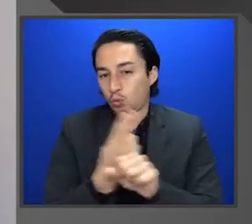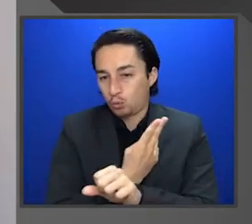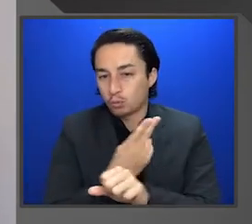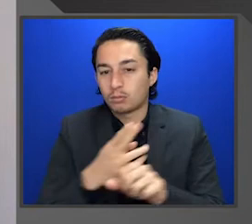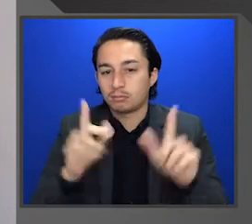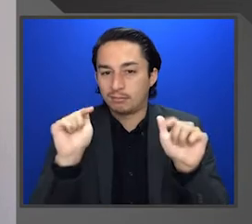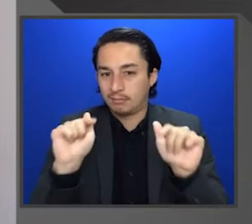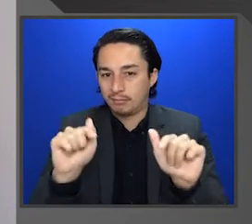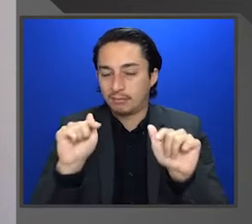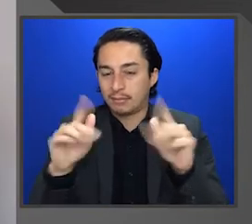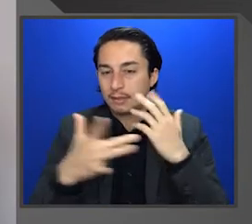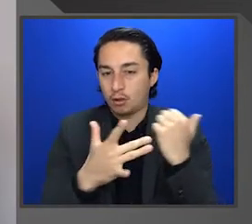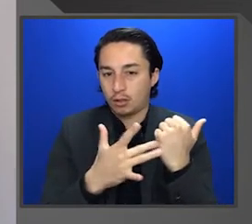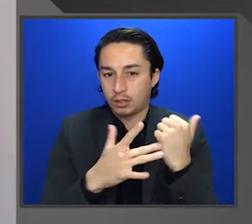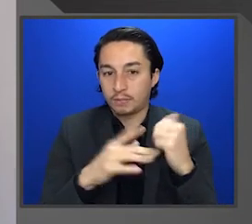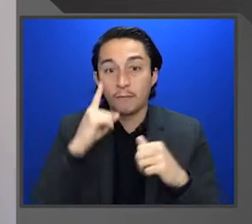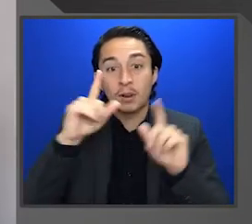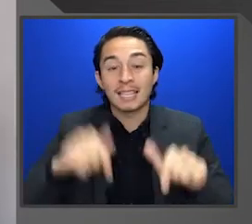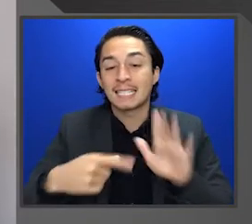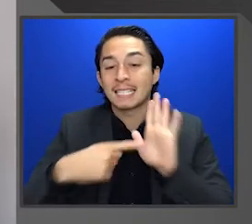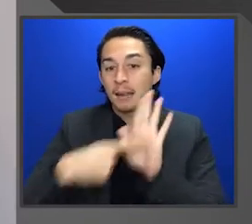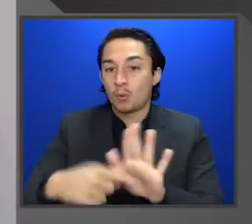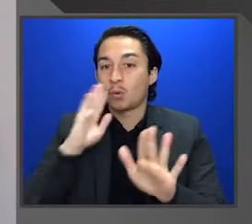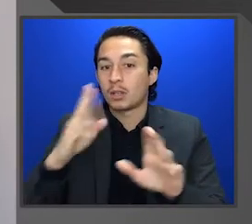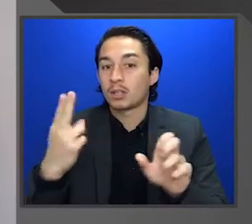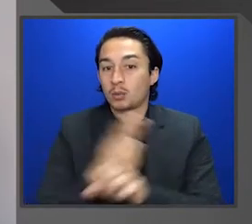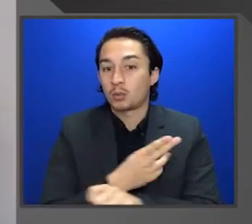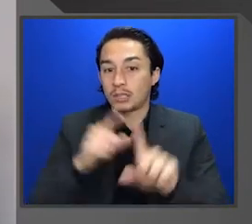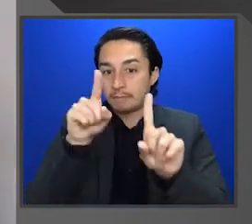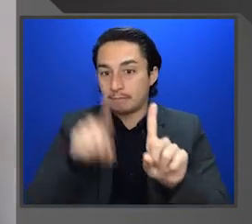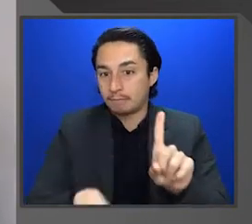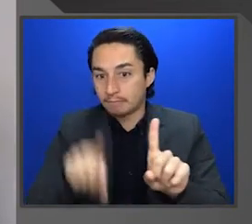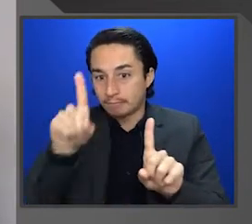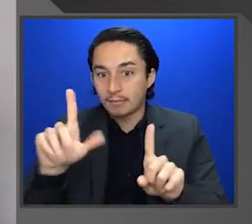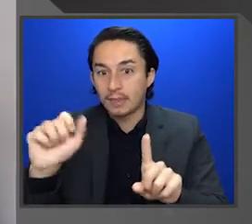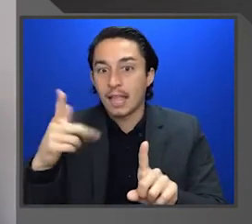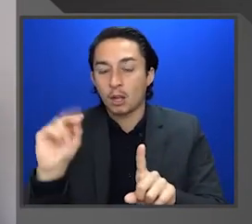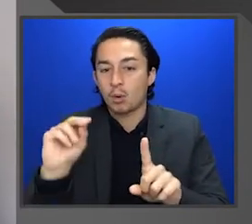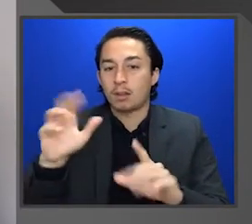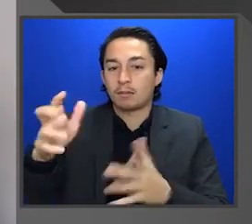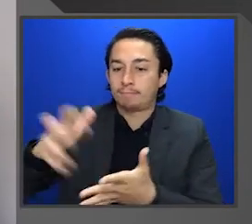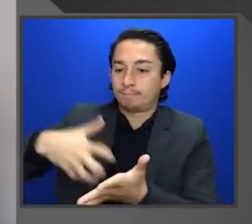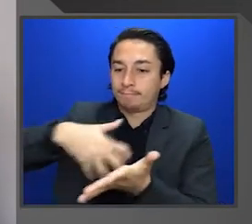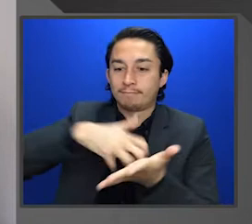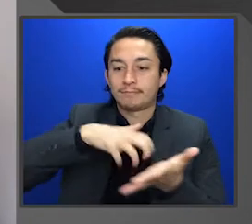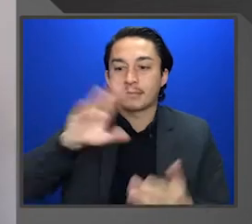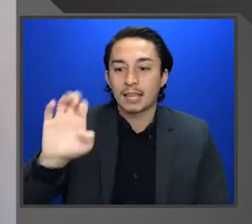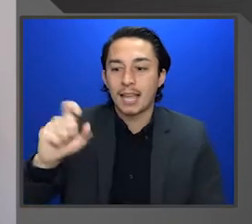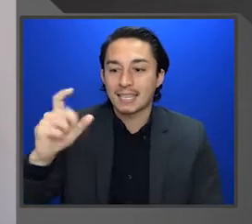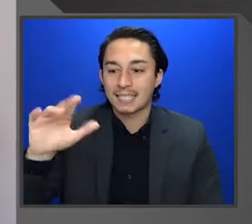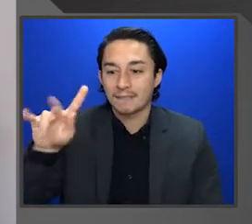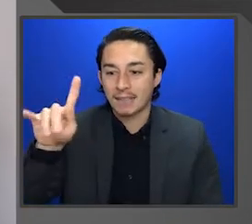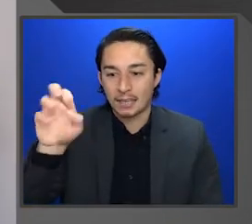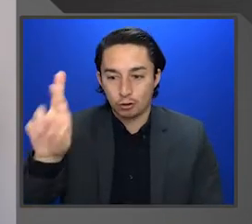that could be leveraged the same way. But for this demo, we're going to be using this Lego excavator wheel for this.